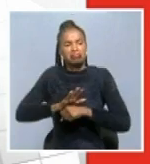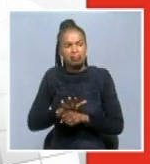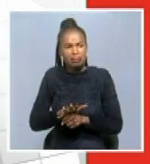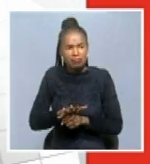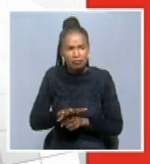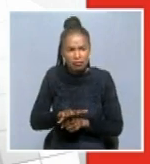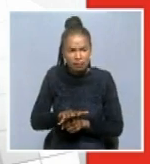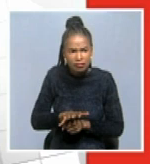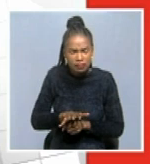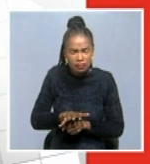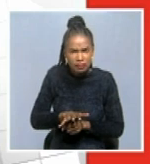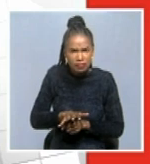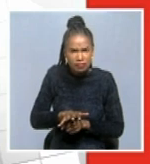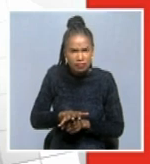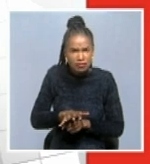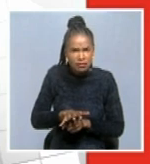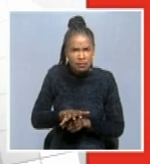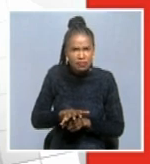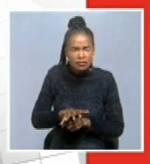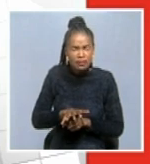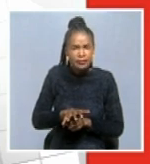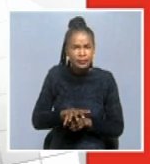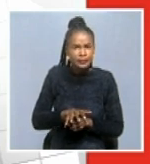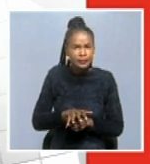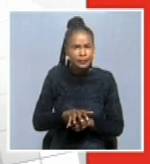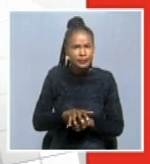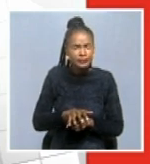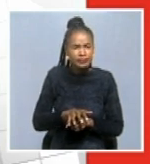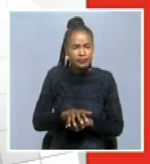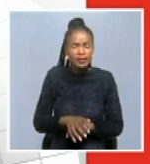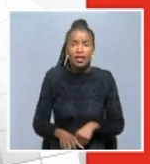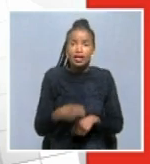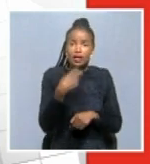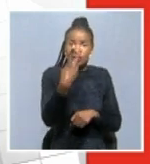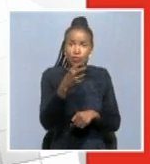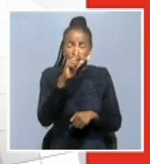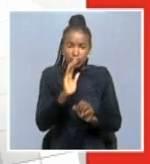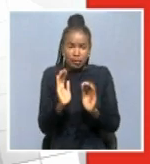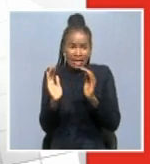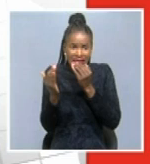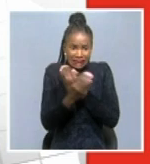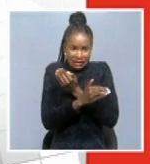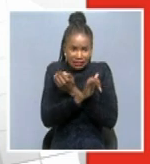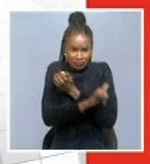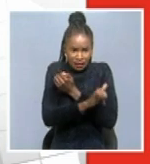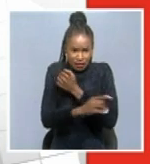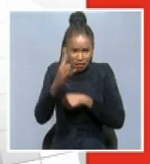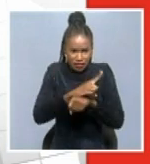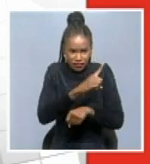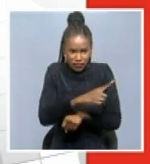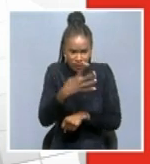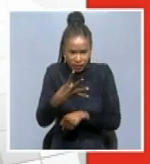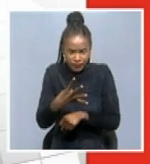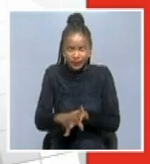And then we have 72 people are in quarantine. And 800